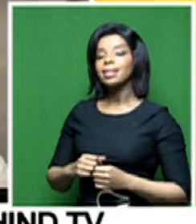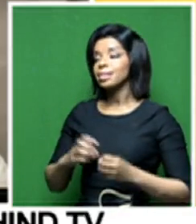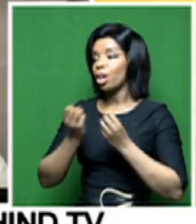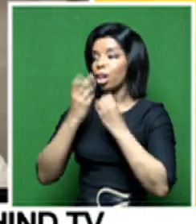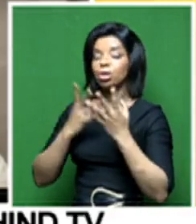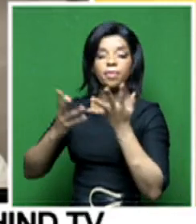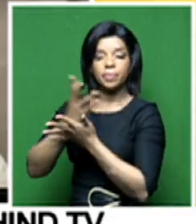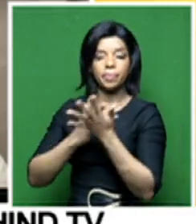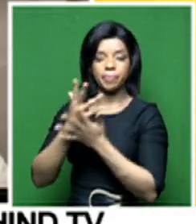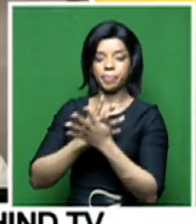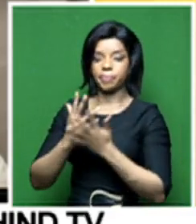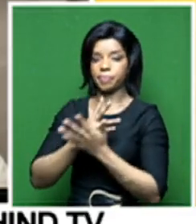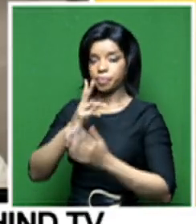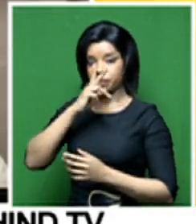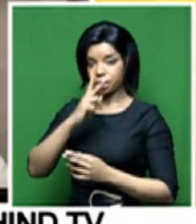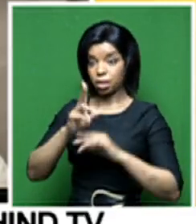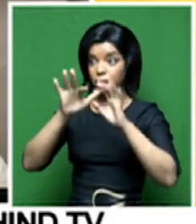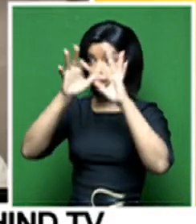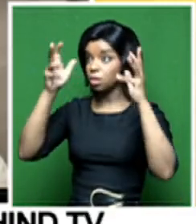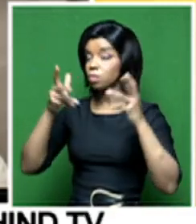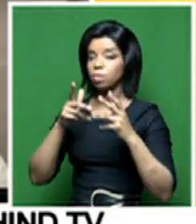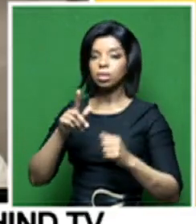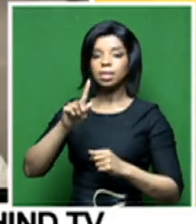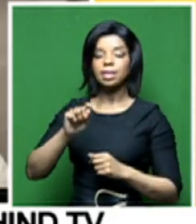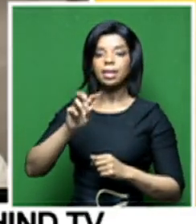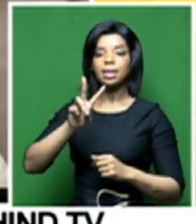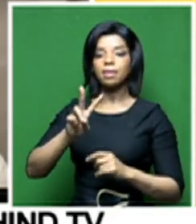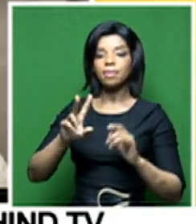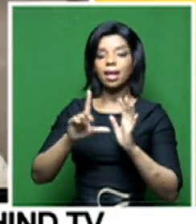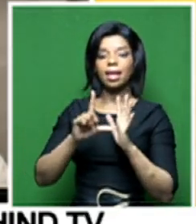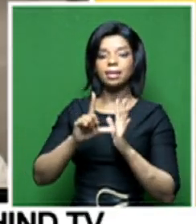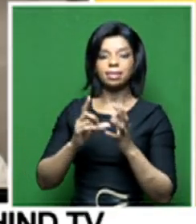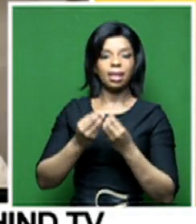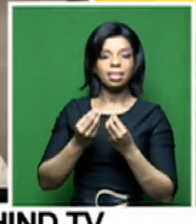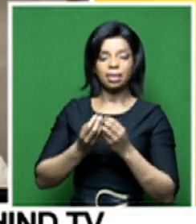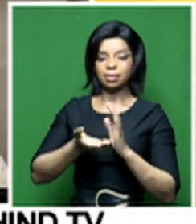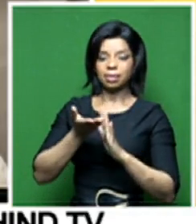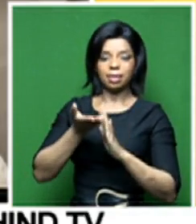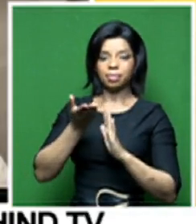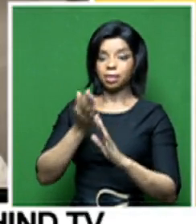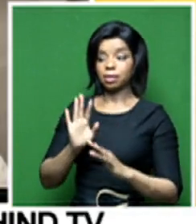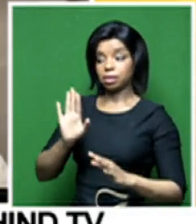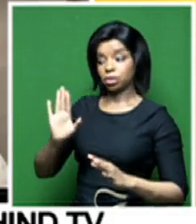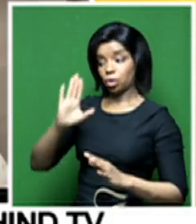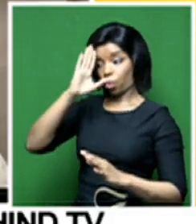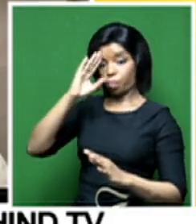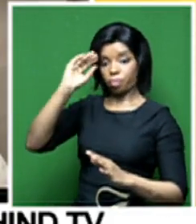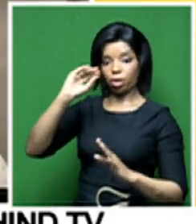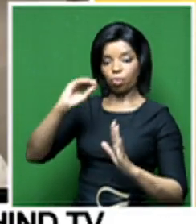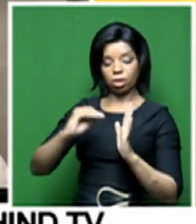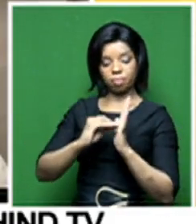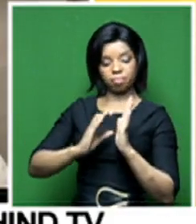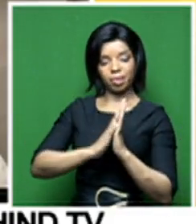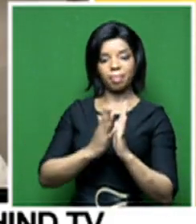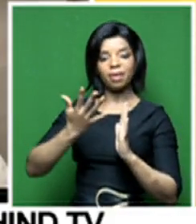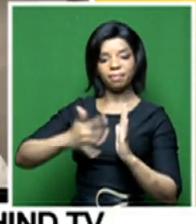you when you look around the world, things like TV licenses seem to be a little bit outdated. In fact, in your opinion piece that you wrote, you sort of reminisce to the